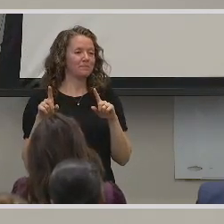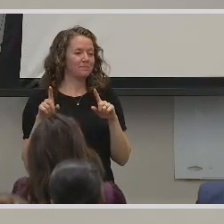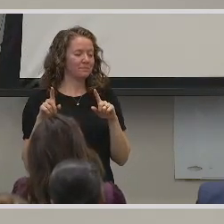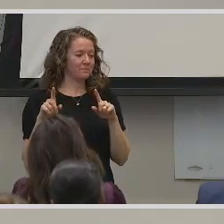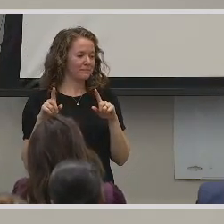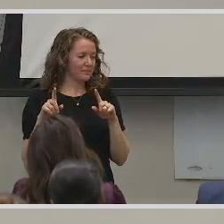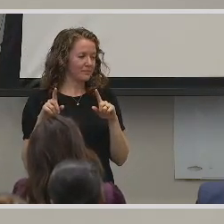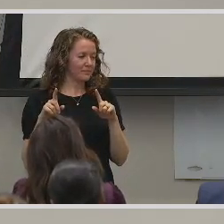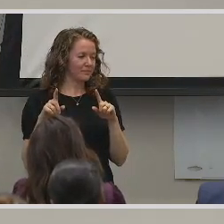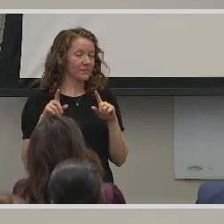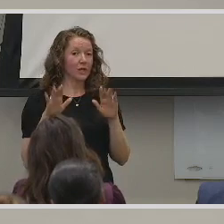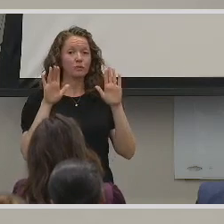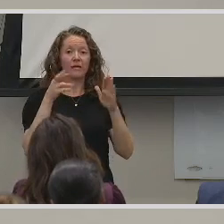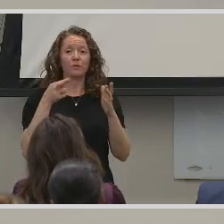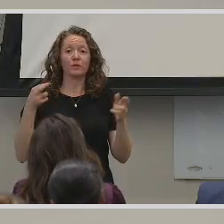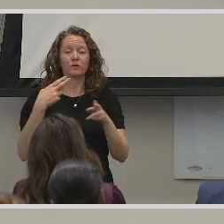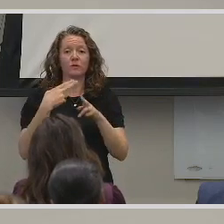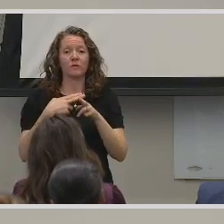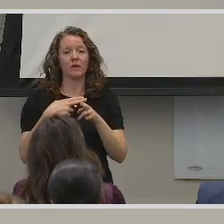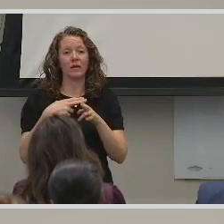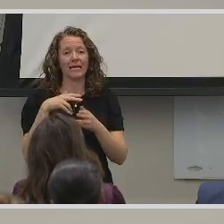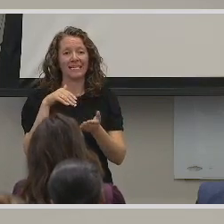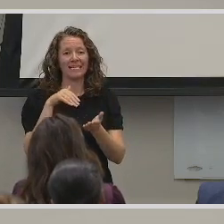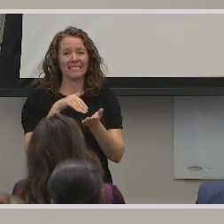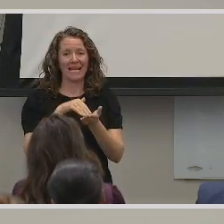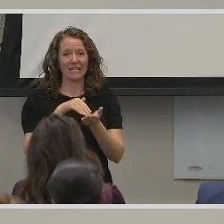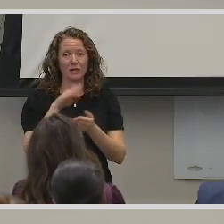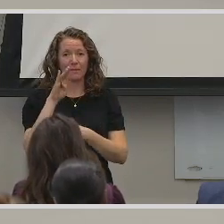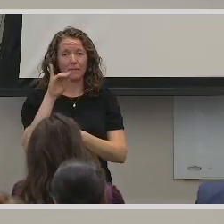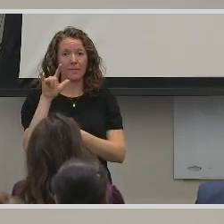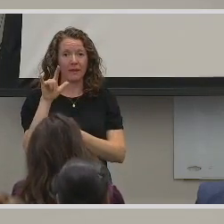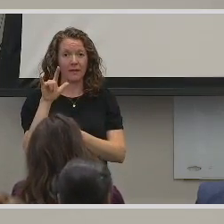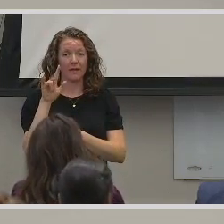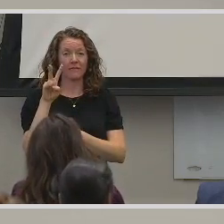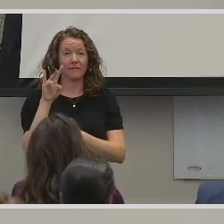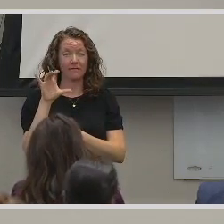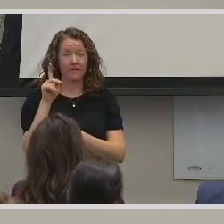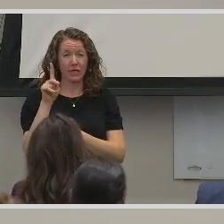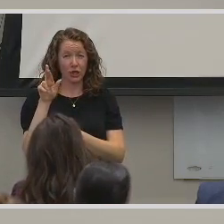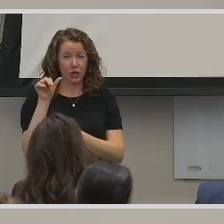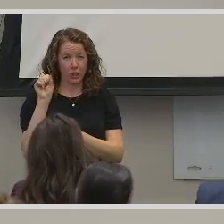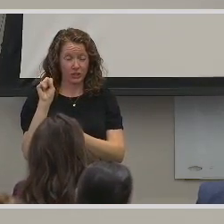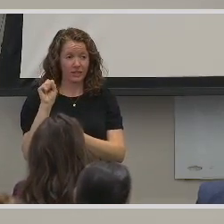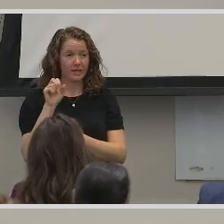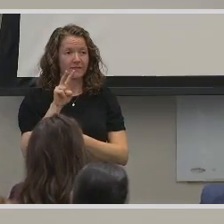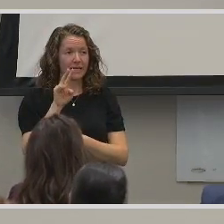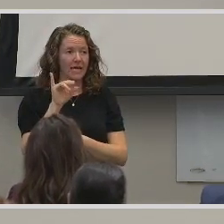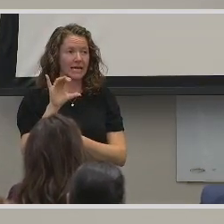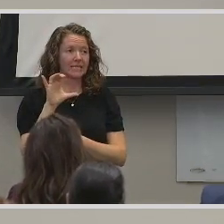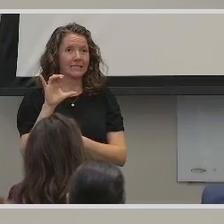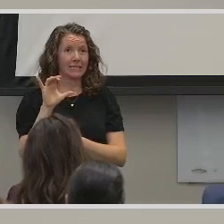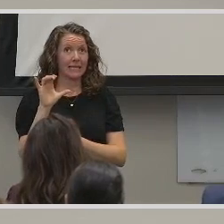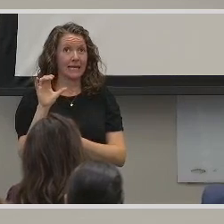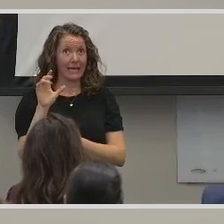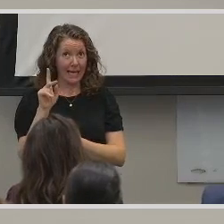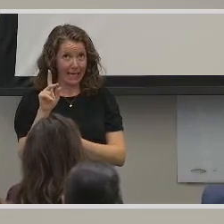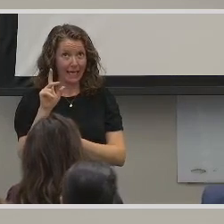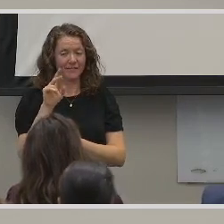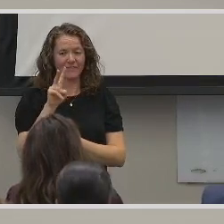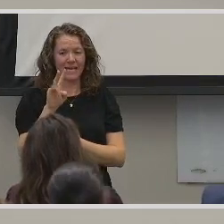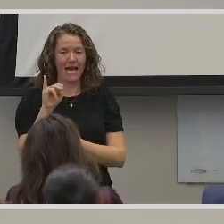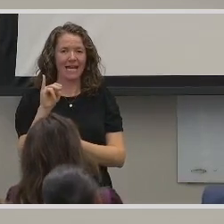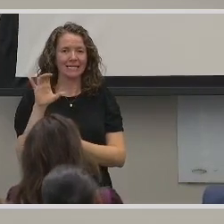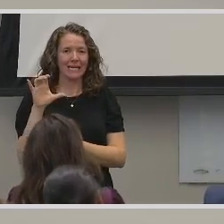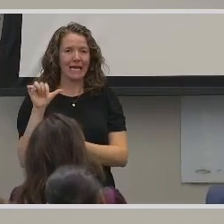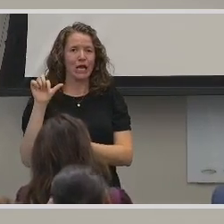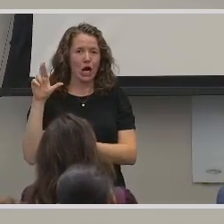there's a great resource called Dr. Bill Because. So B-I-C-A-R-S. He's